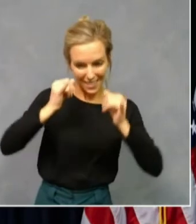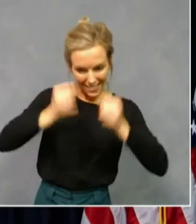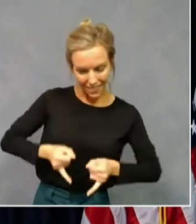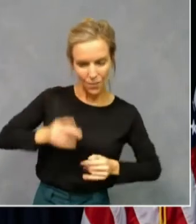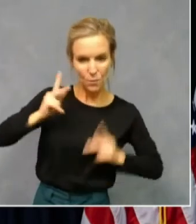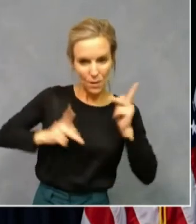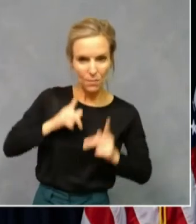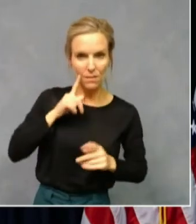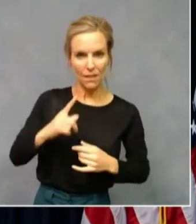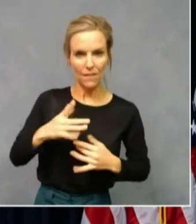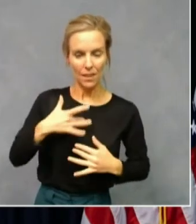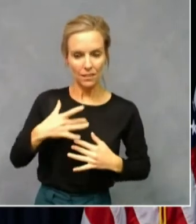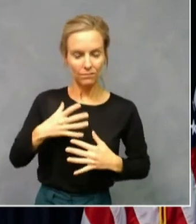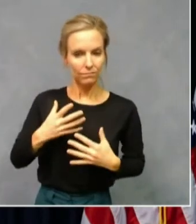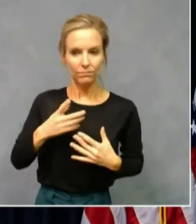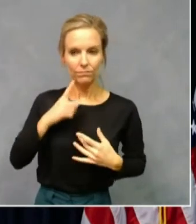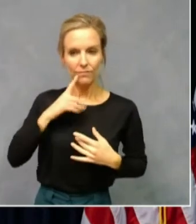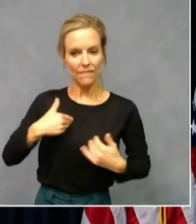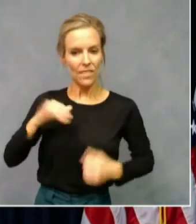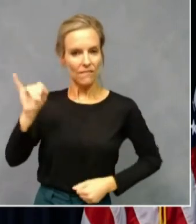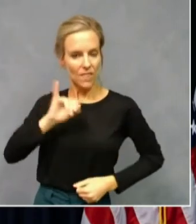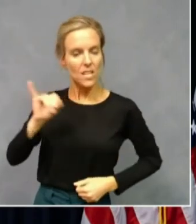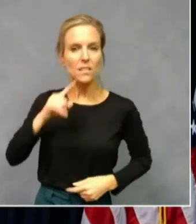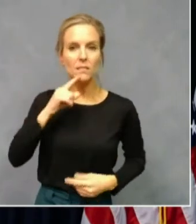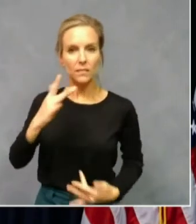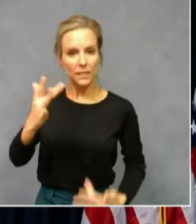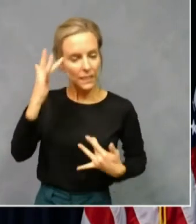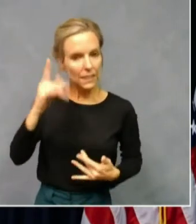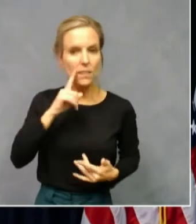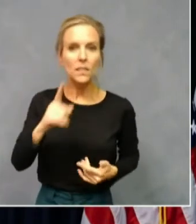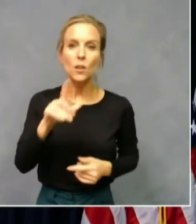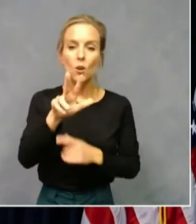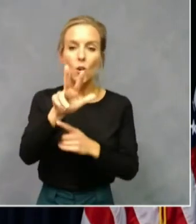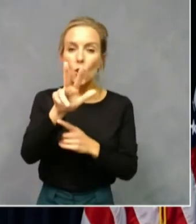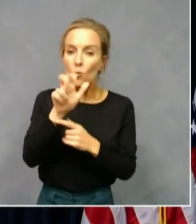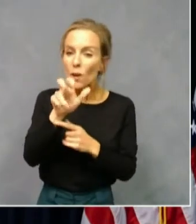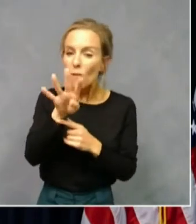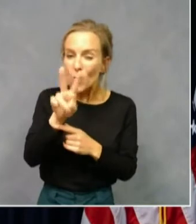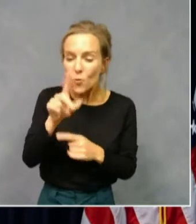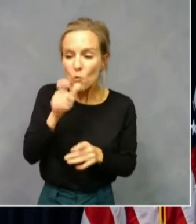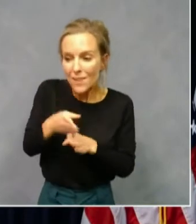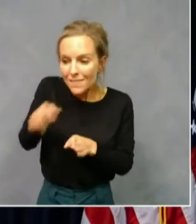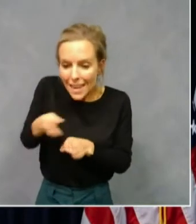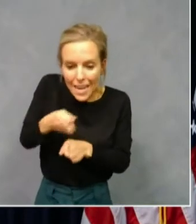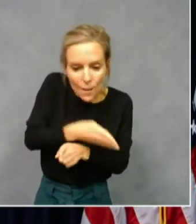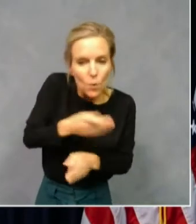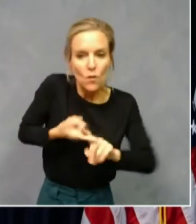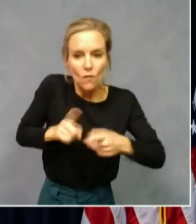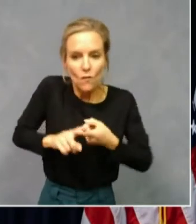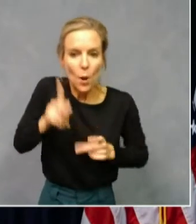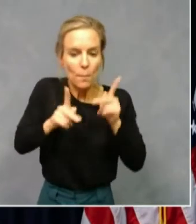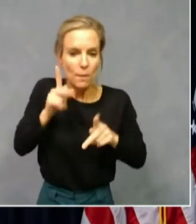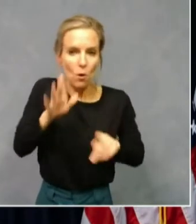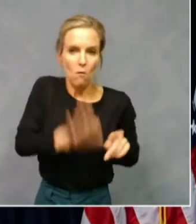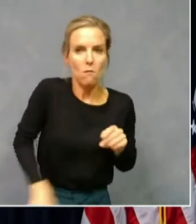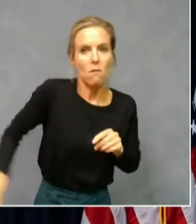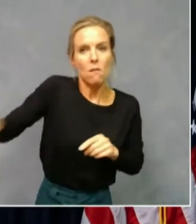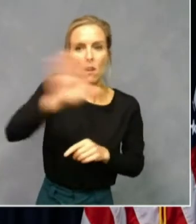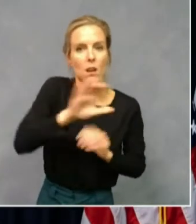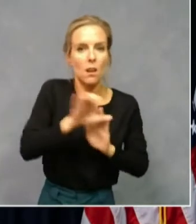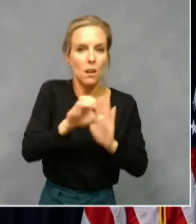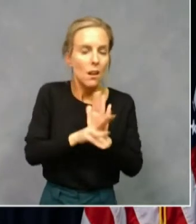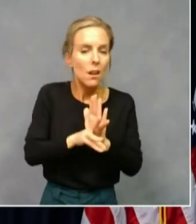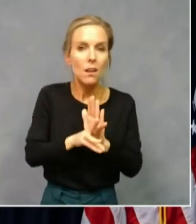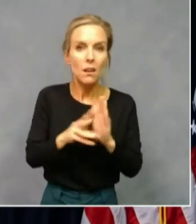this virus. 2,342 of our neighbors, friends, people across this commonwealth, people that could have been us,